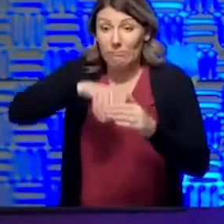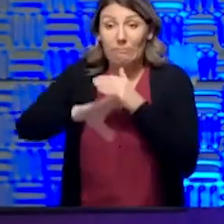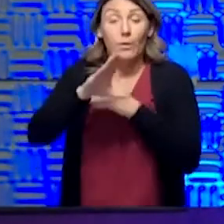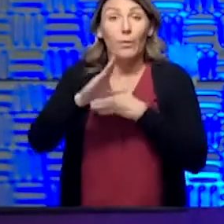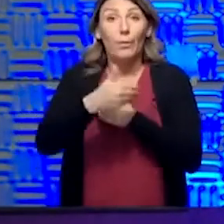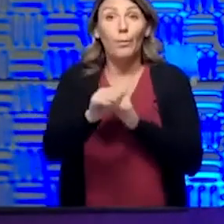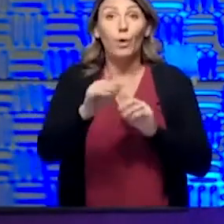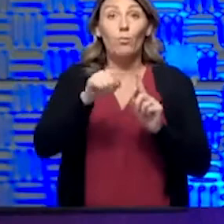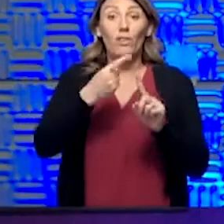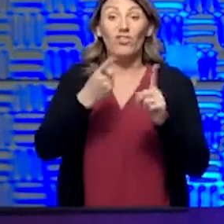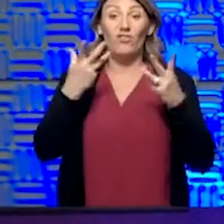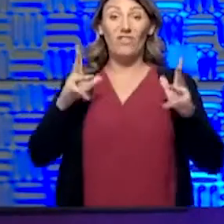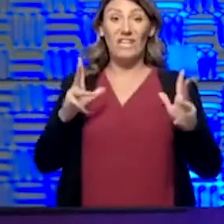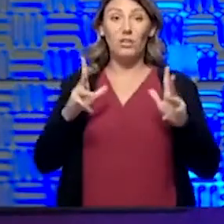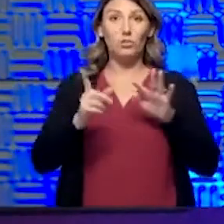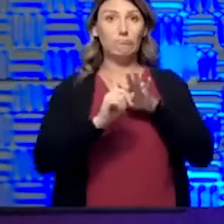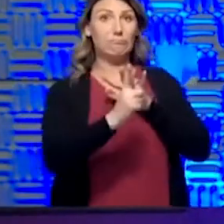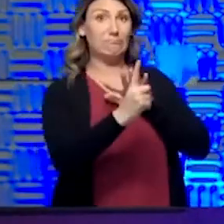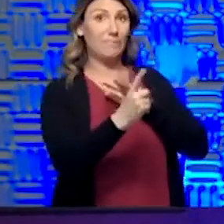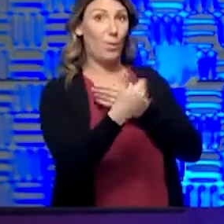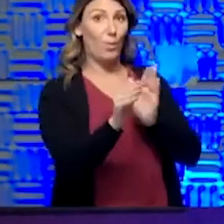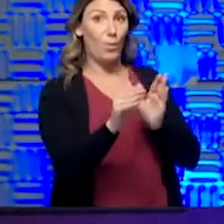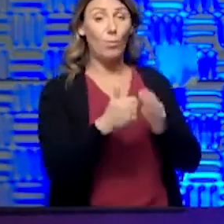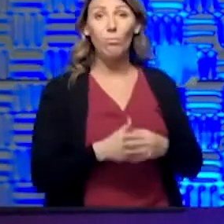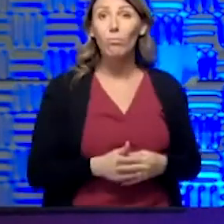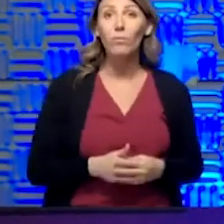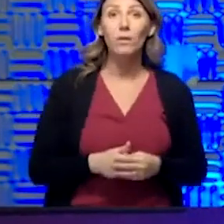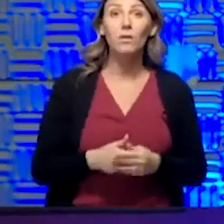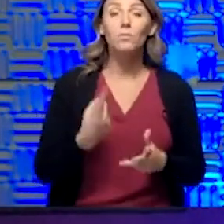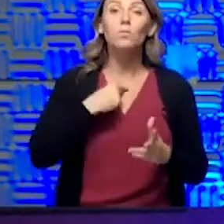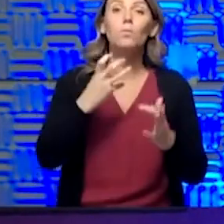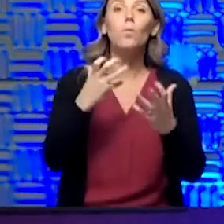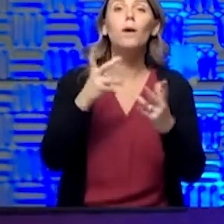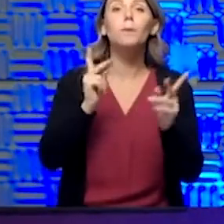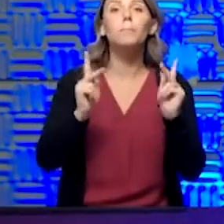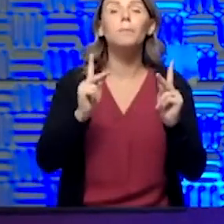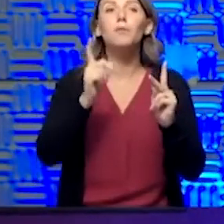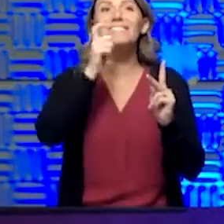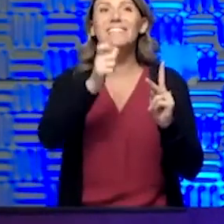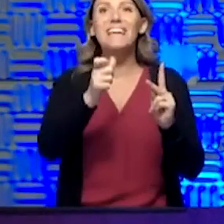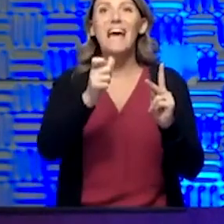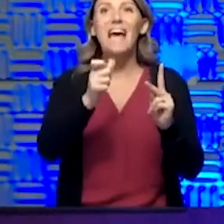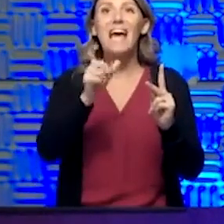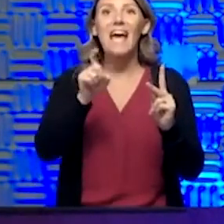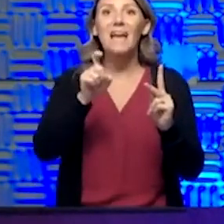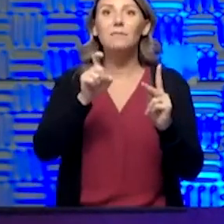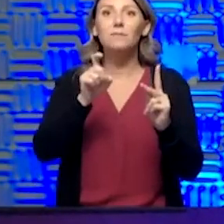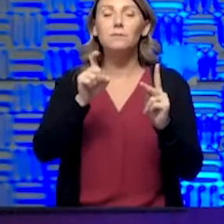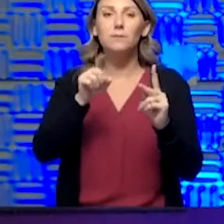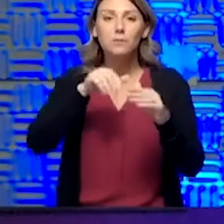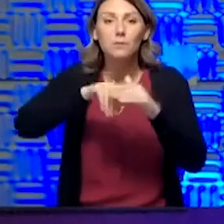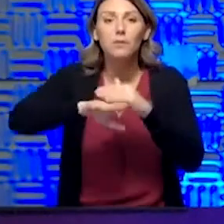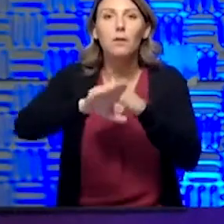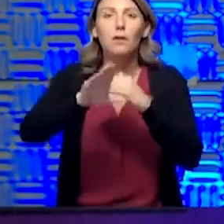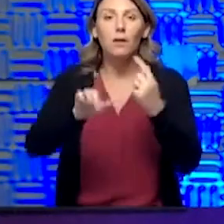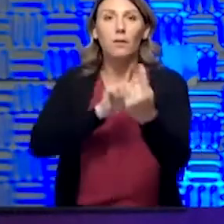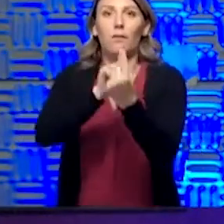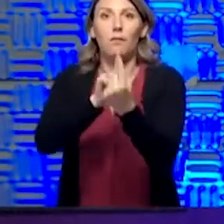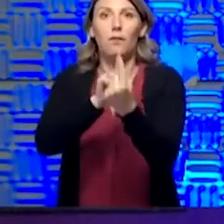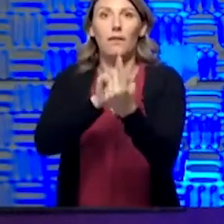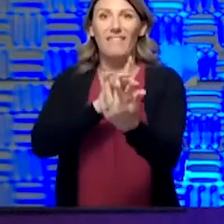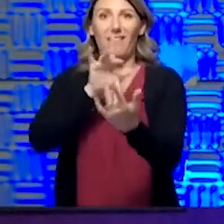And when you're done, you kind of get right out of the room because we want people to not have to come in contact with a lot of other folks